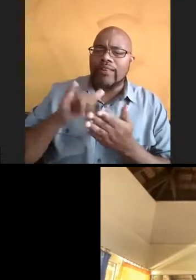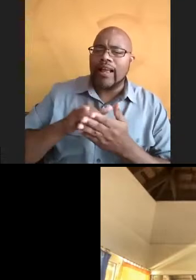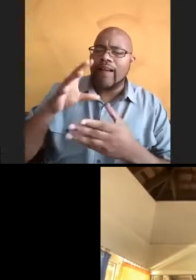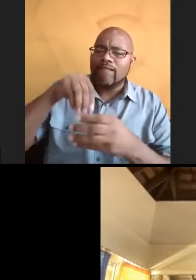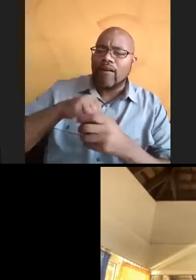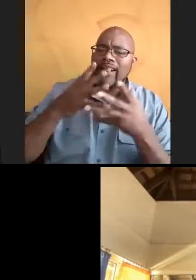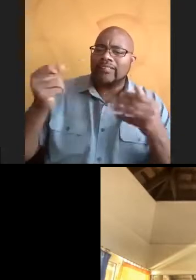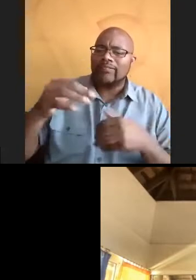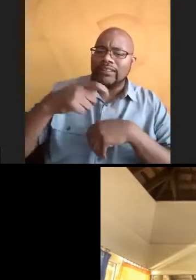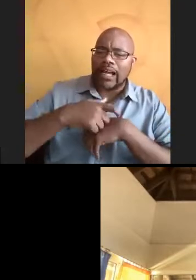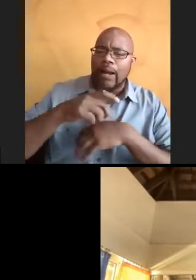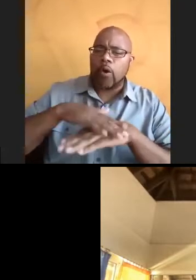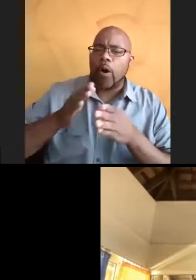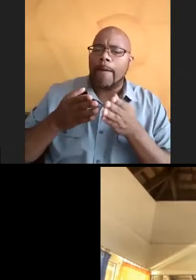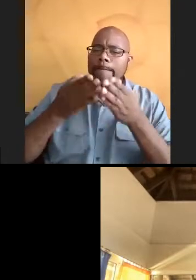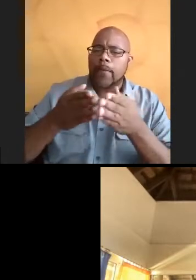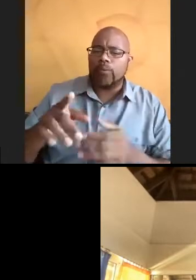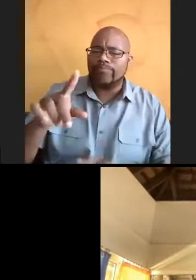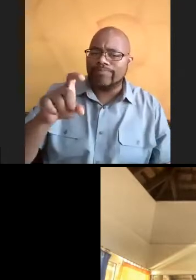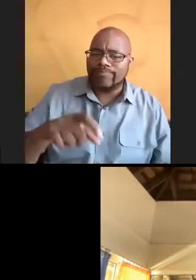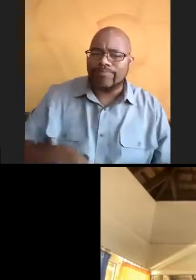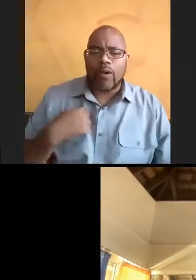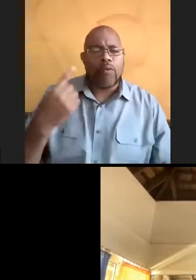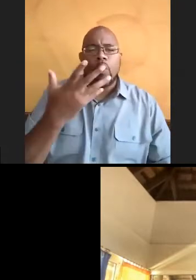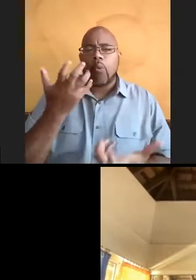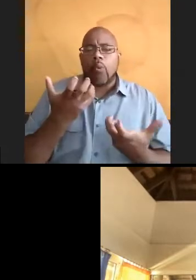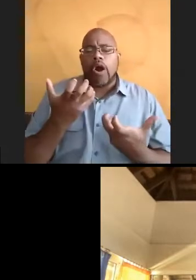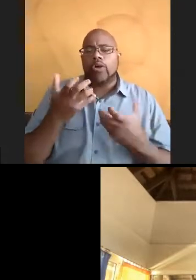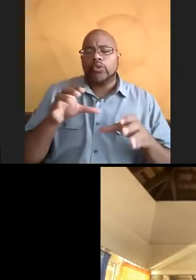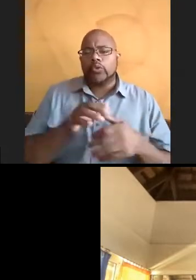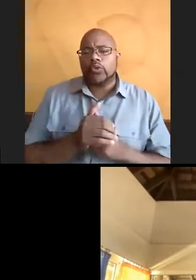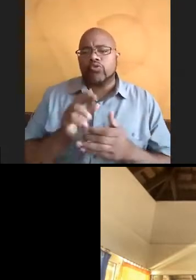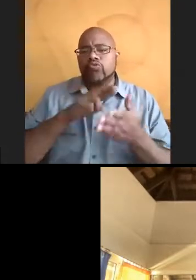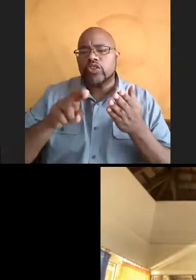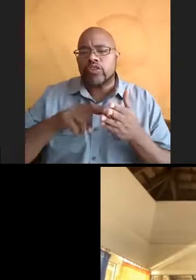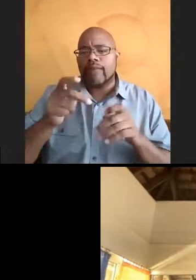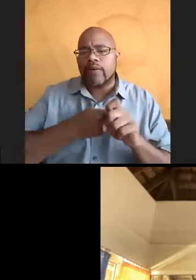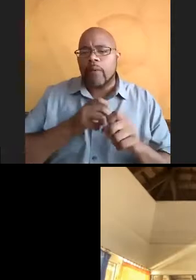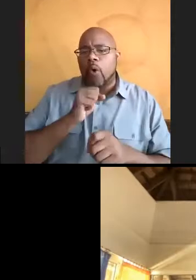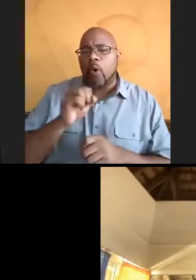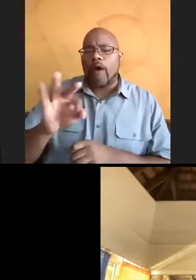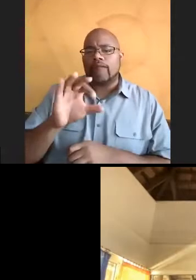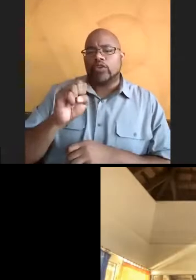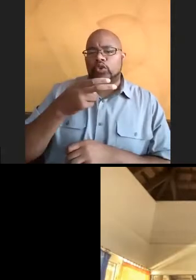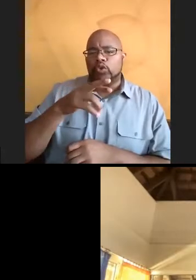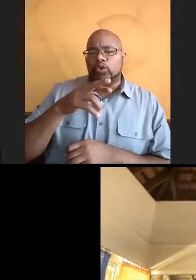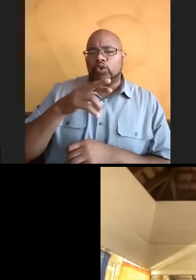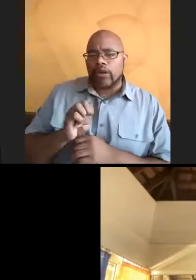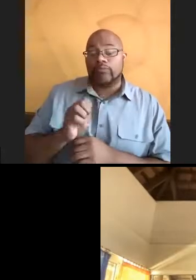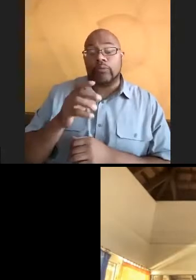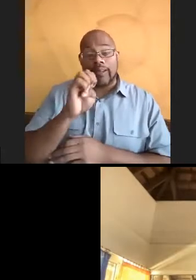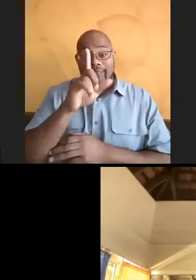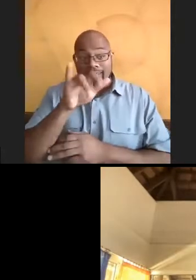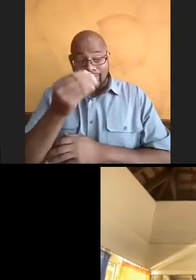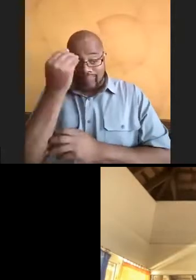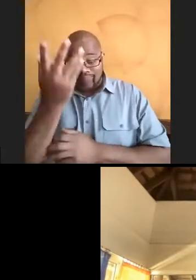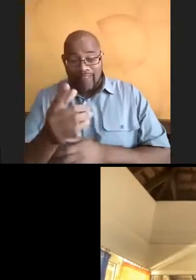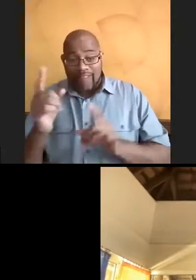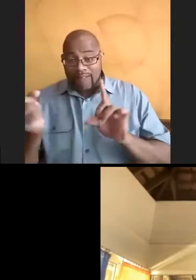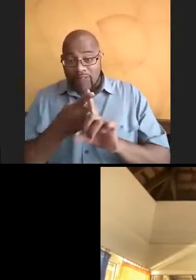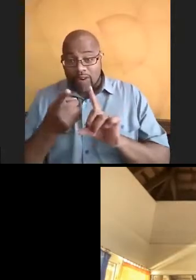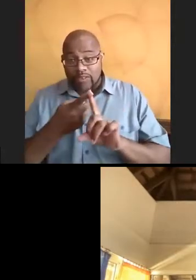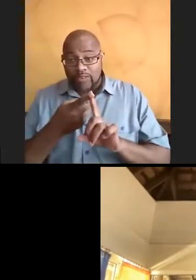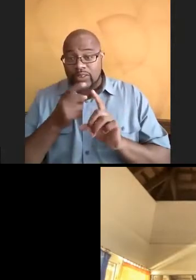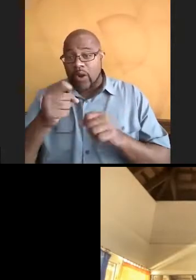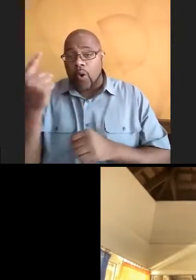lots of time on a boat? I have always wanted to do research from offshore. Well, Eli, first and foremost, you